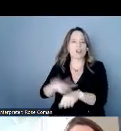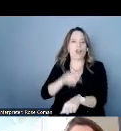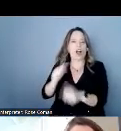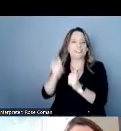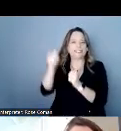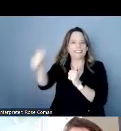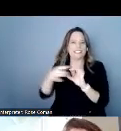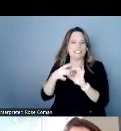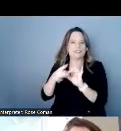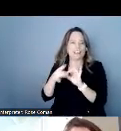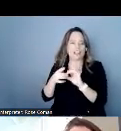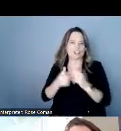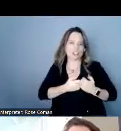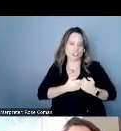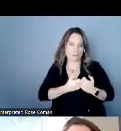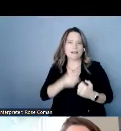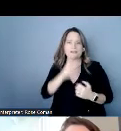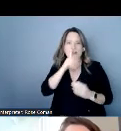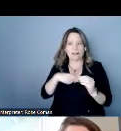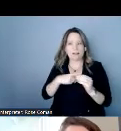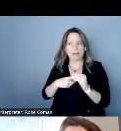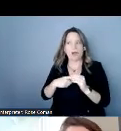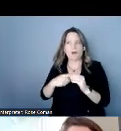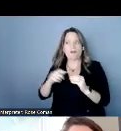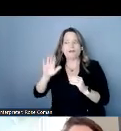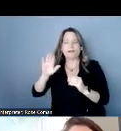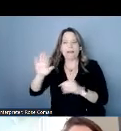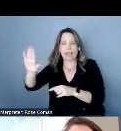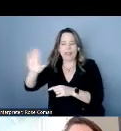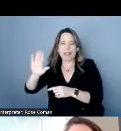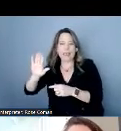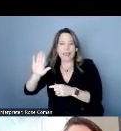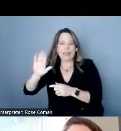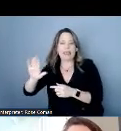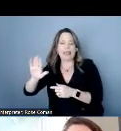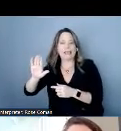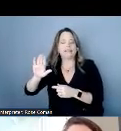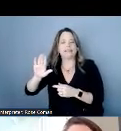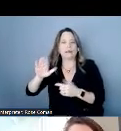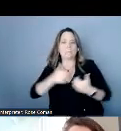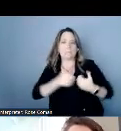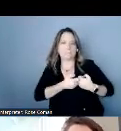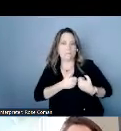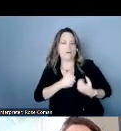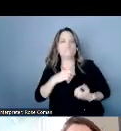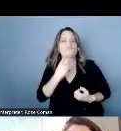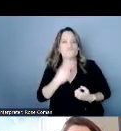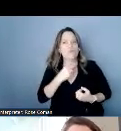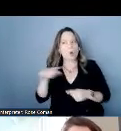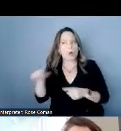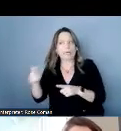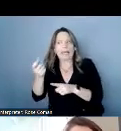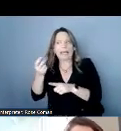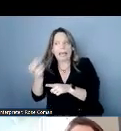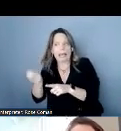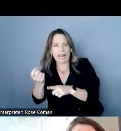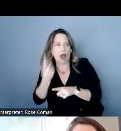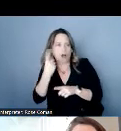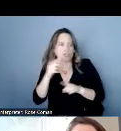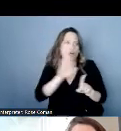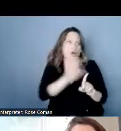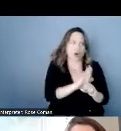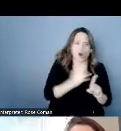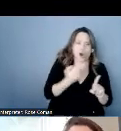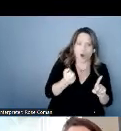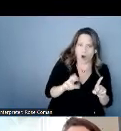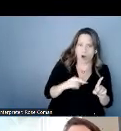how there were his significant other's voice was one that he understood pretty well he needed the captions as a backup because there were things